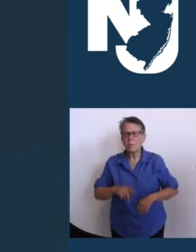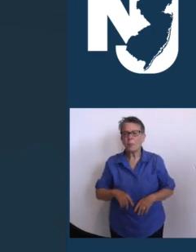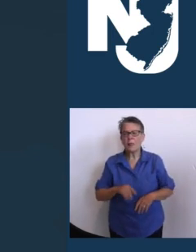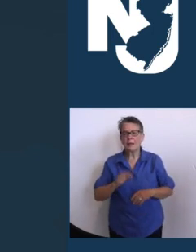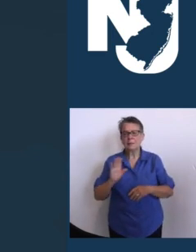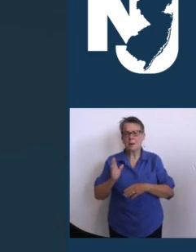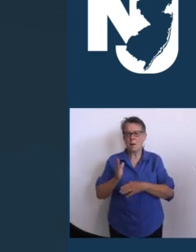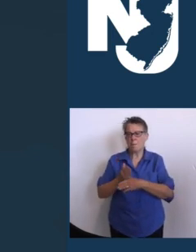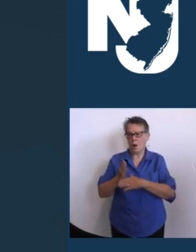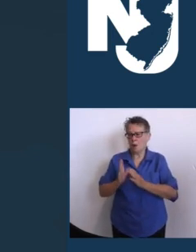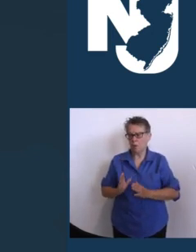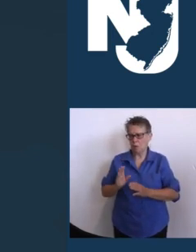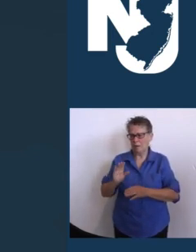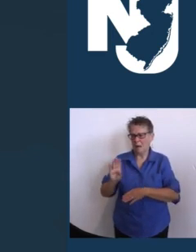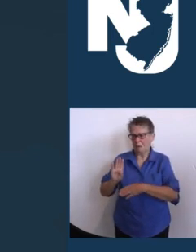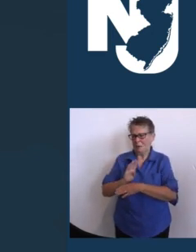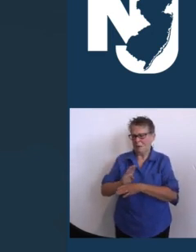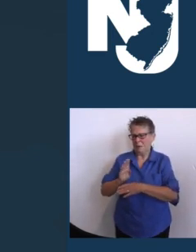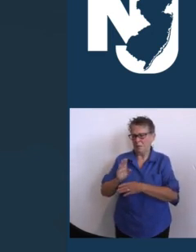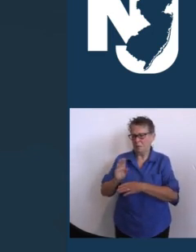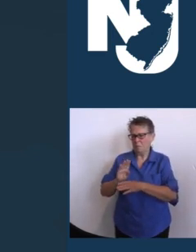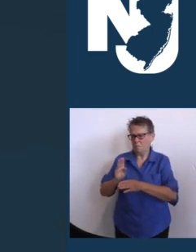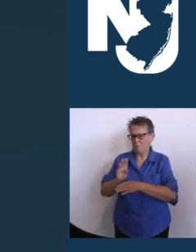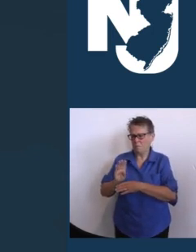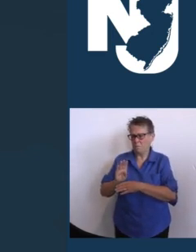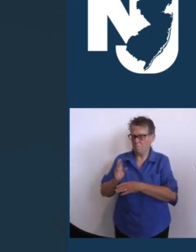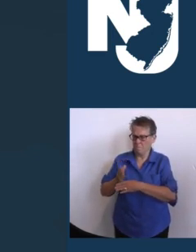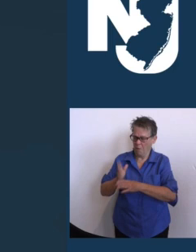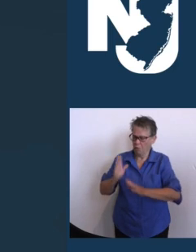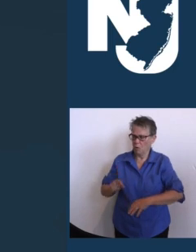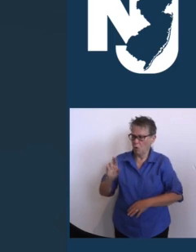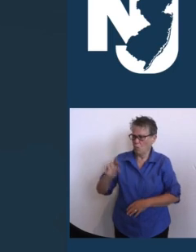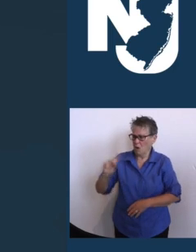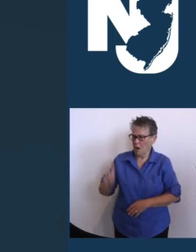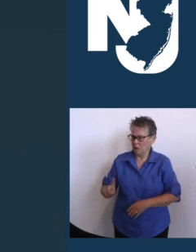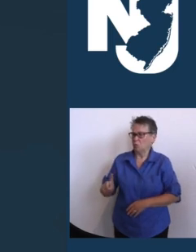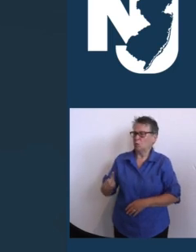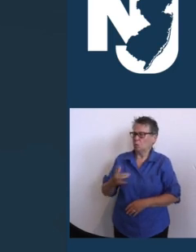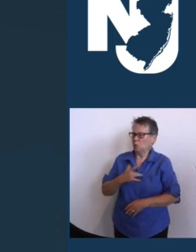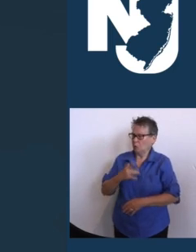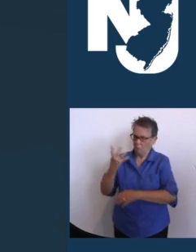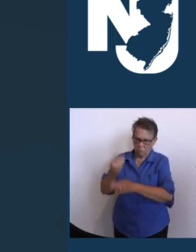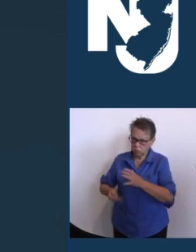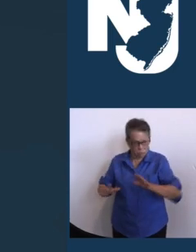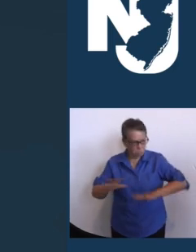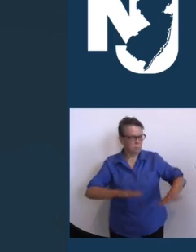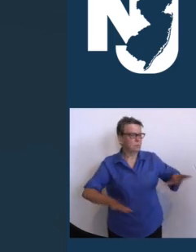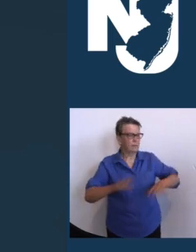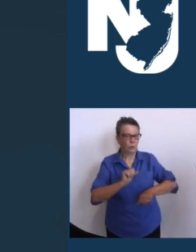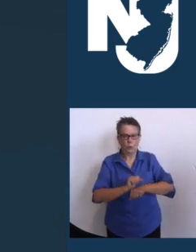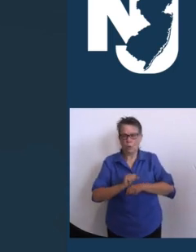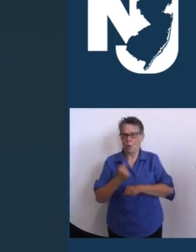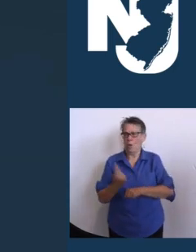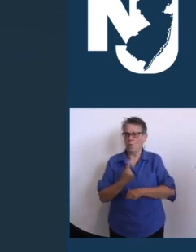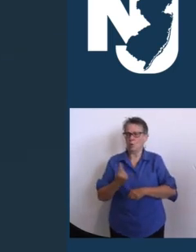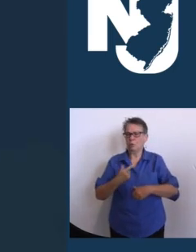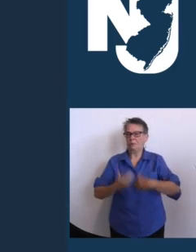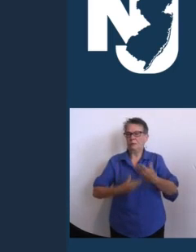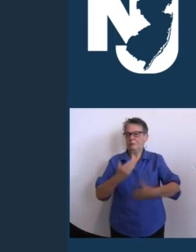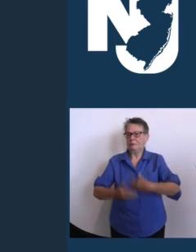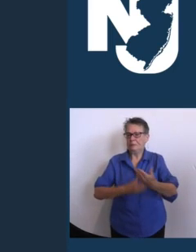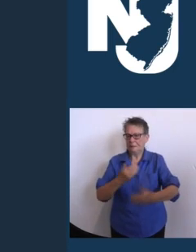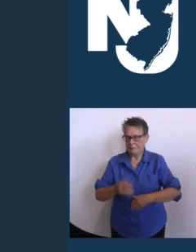as do all of us. May God bless and watch over him. Now, one more business note before I turn things over to Judy.